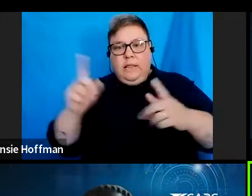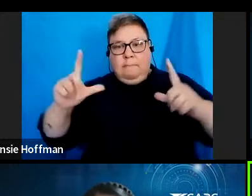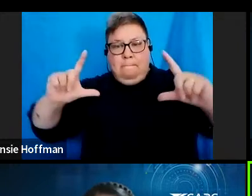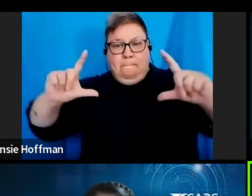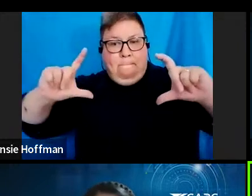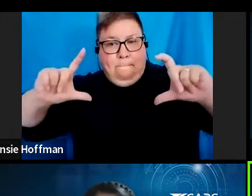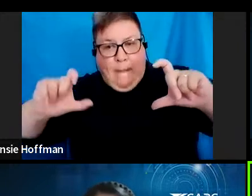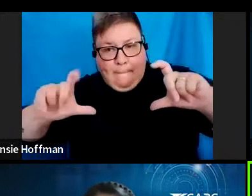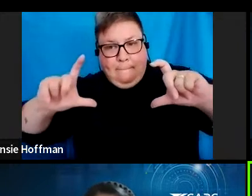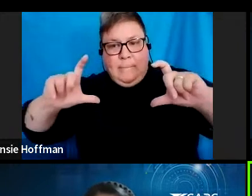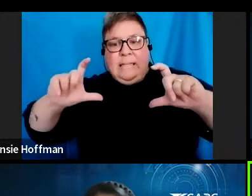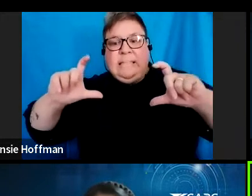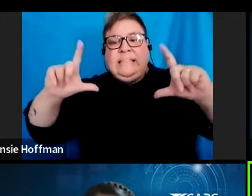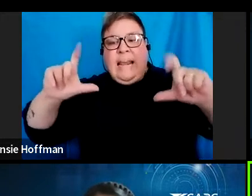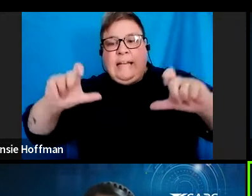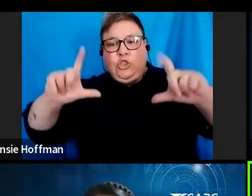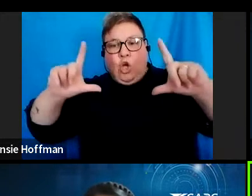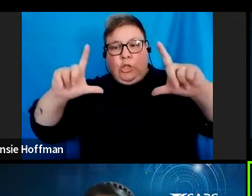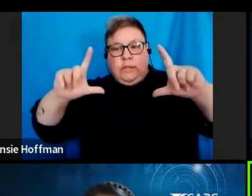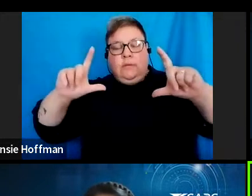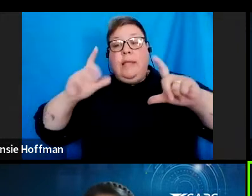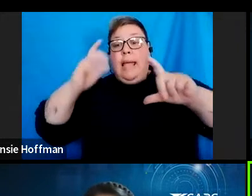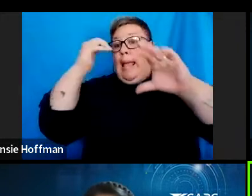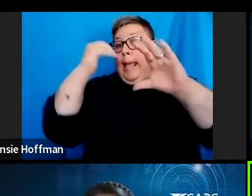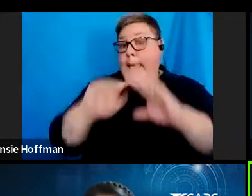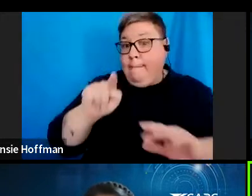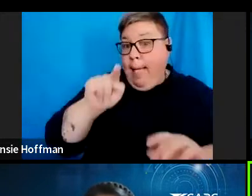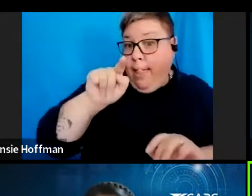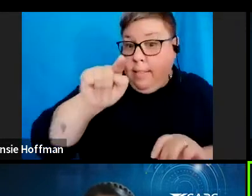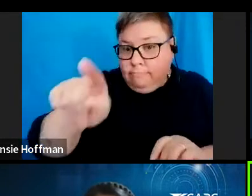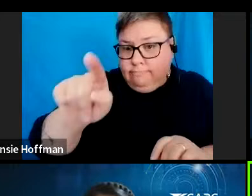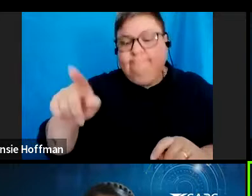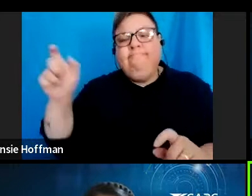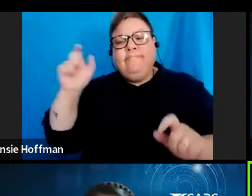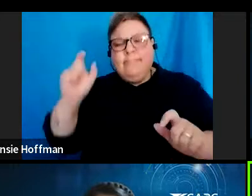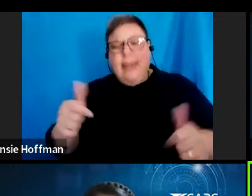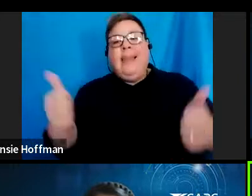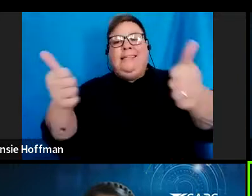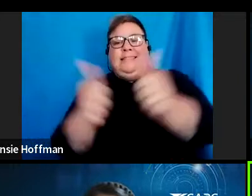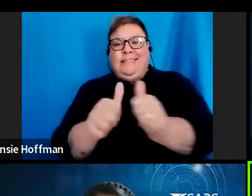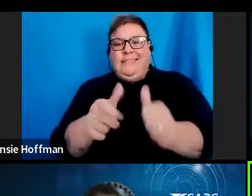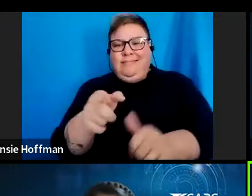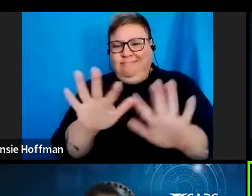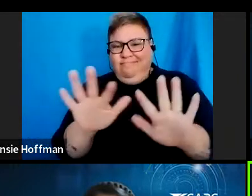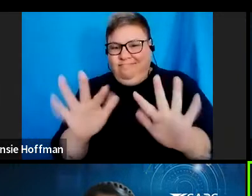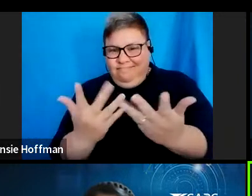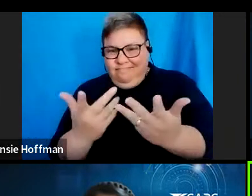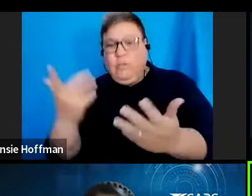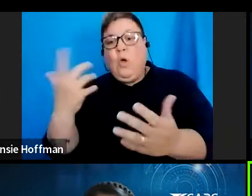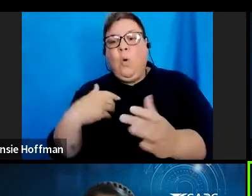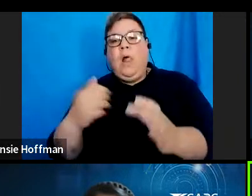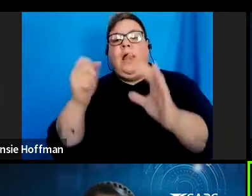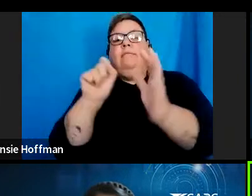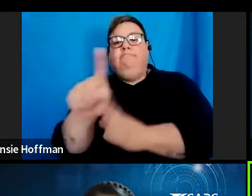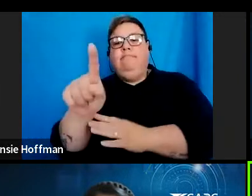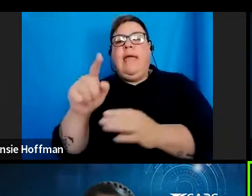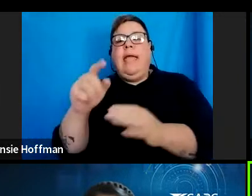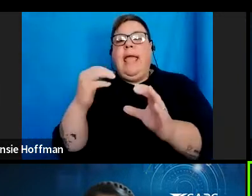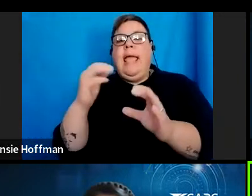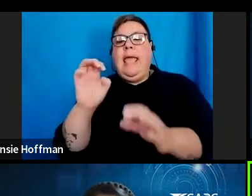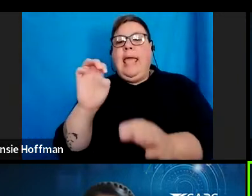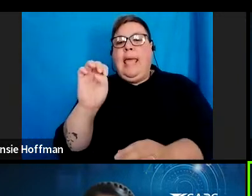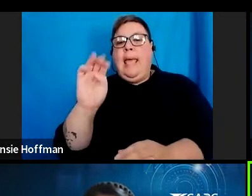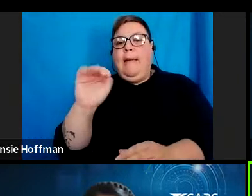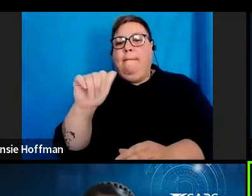actual error message emailed to us so that we can assist them. So I will share the email address for support for